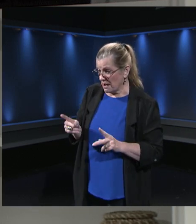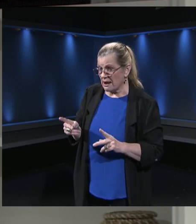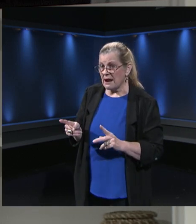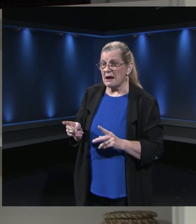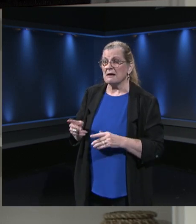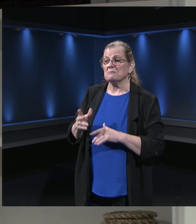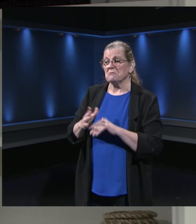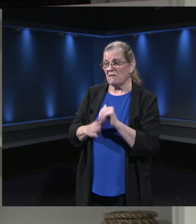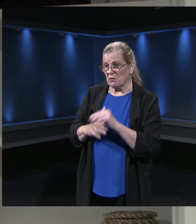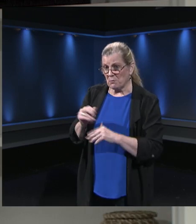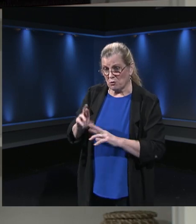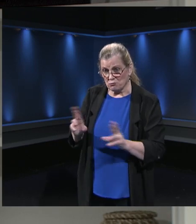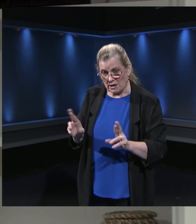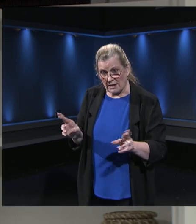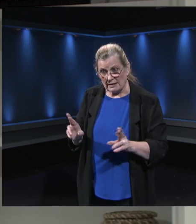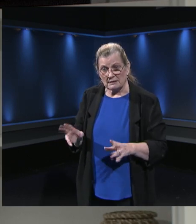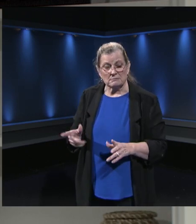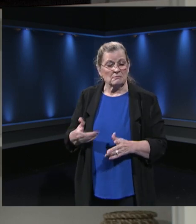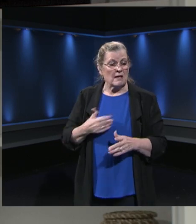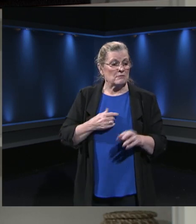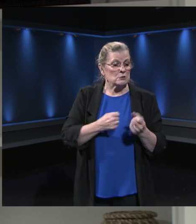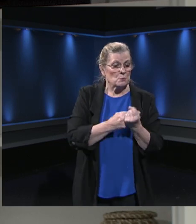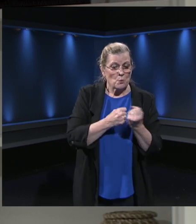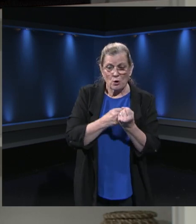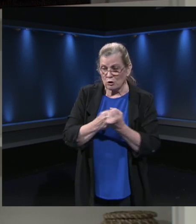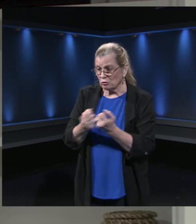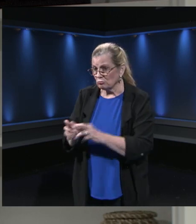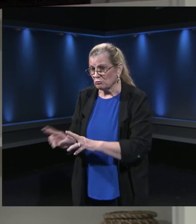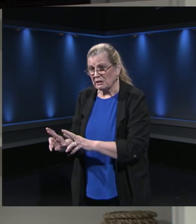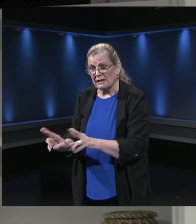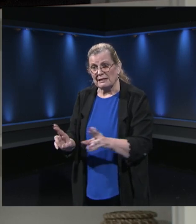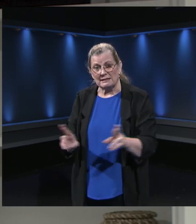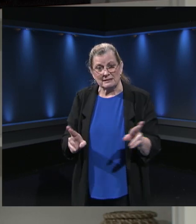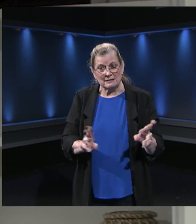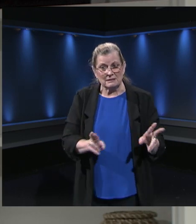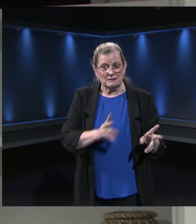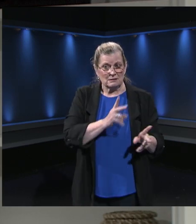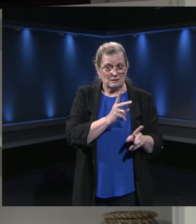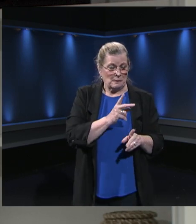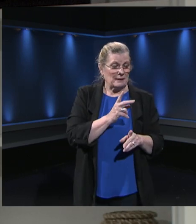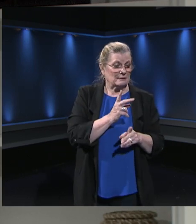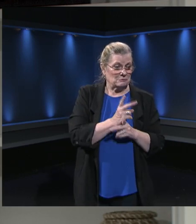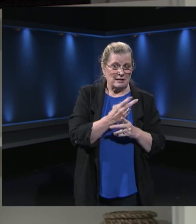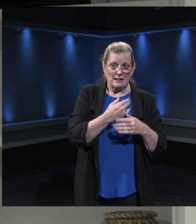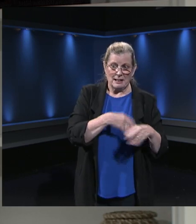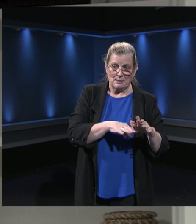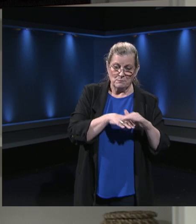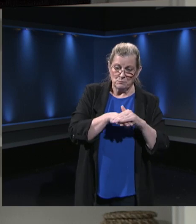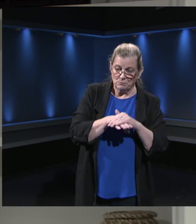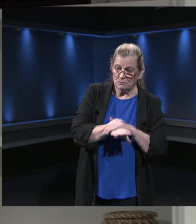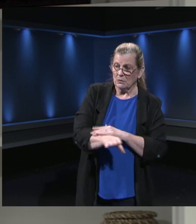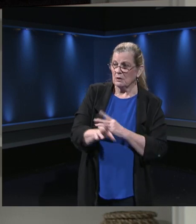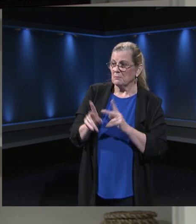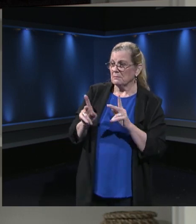supports in place to make sure that in person instruction is as safe as it can be for our kids.